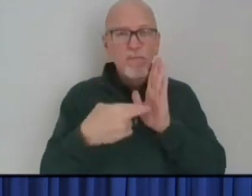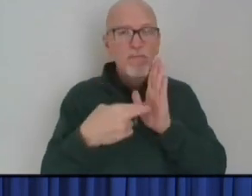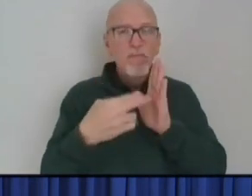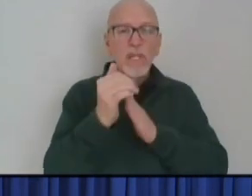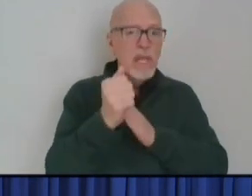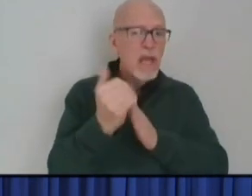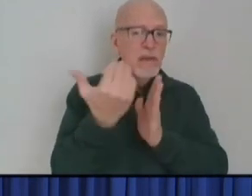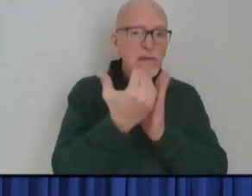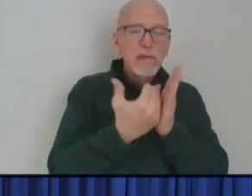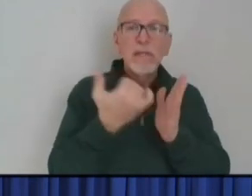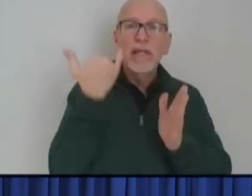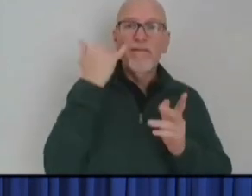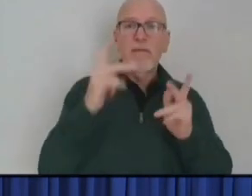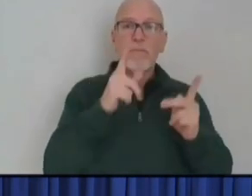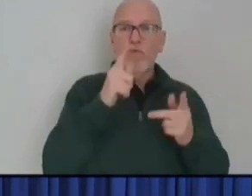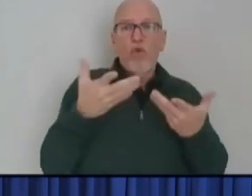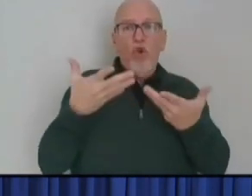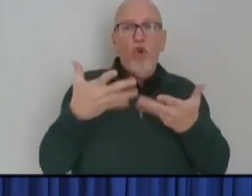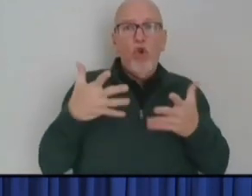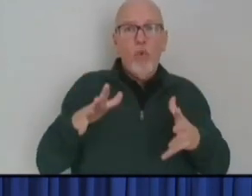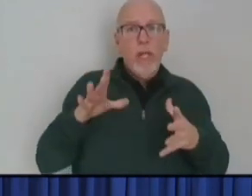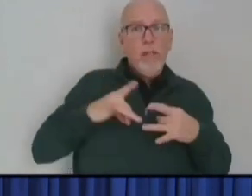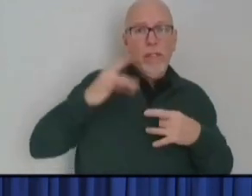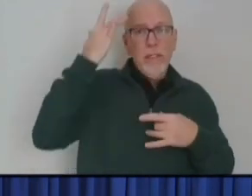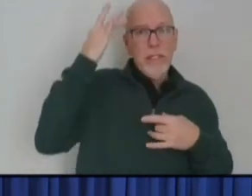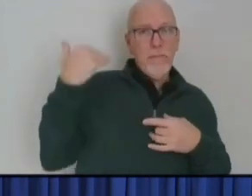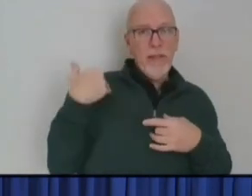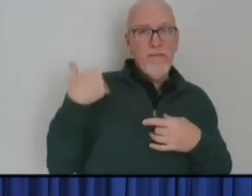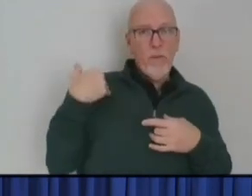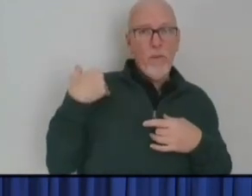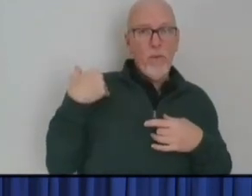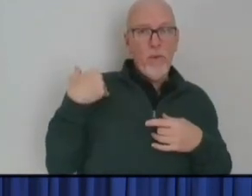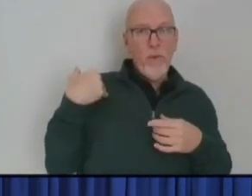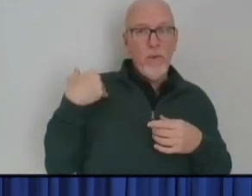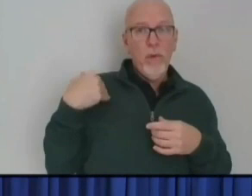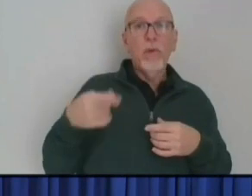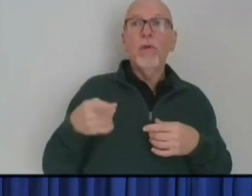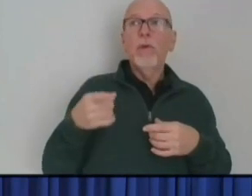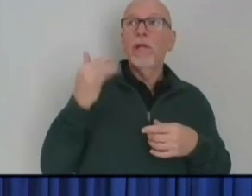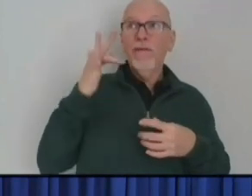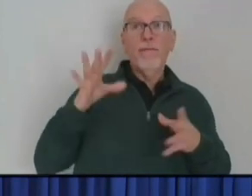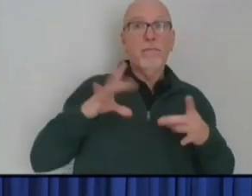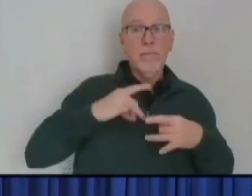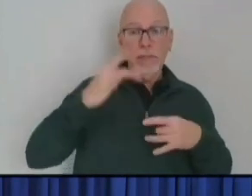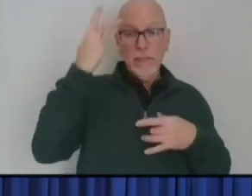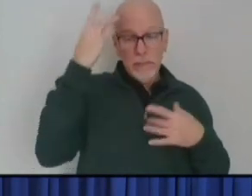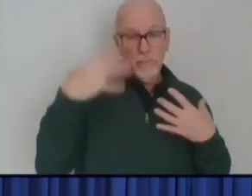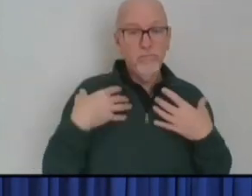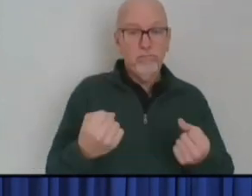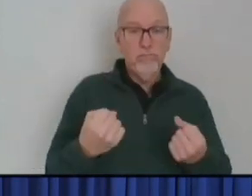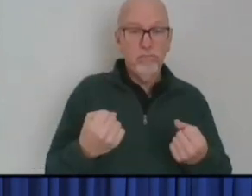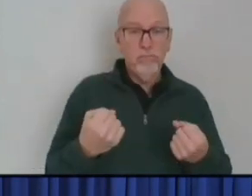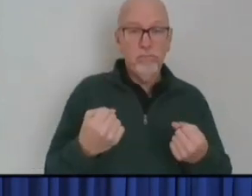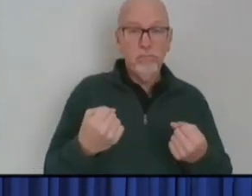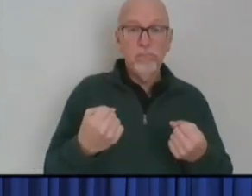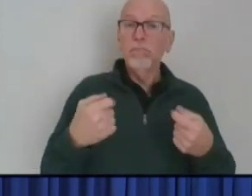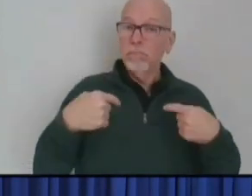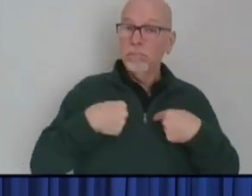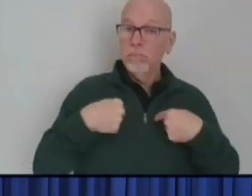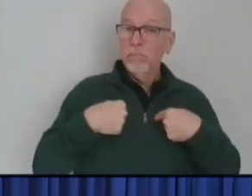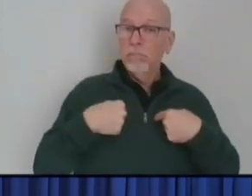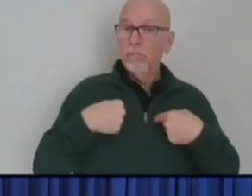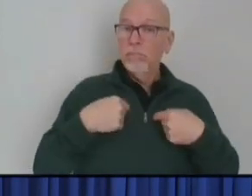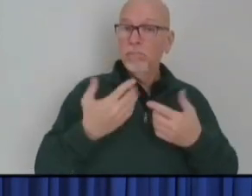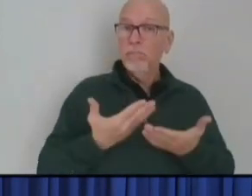have been infected before, you know, naturally from picking up the virus and recovered, whether they will be